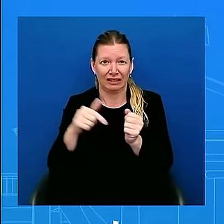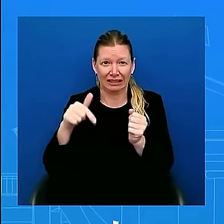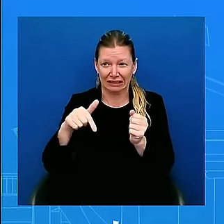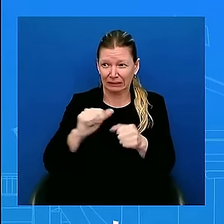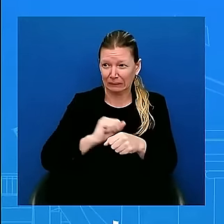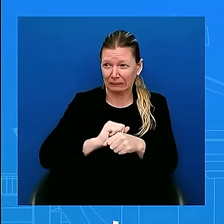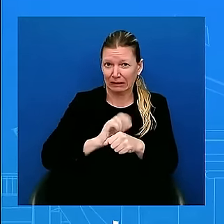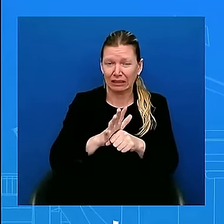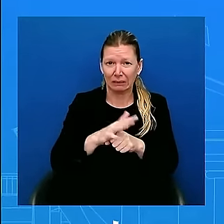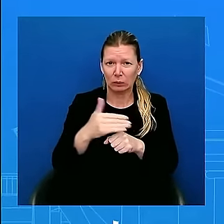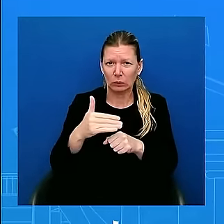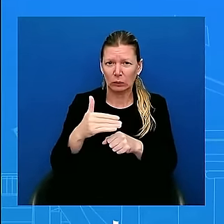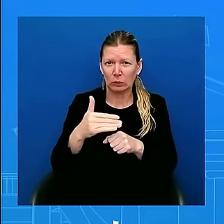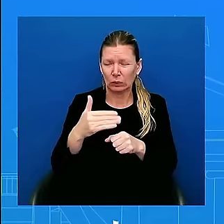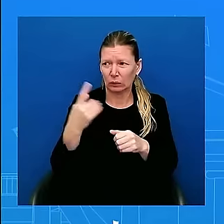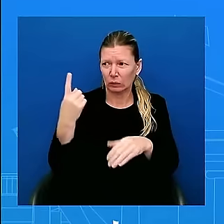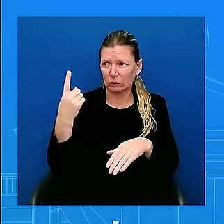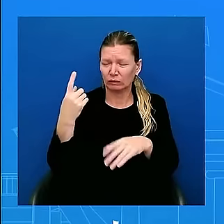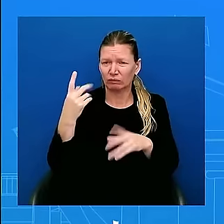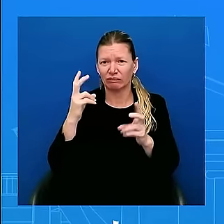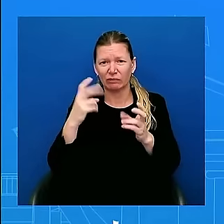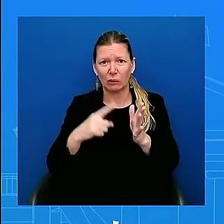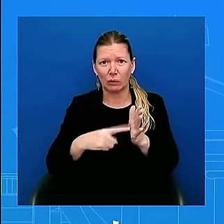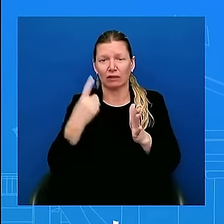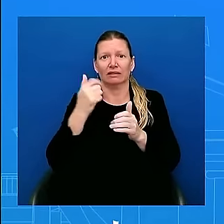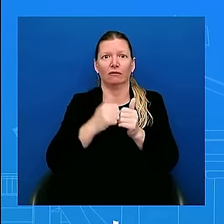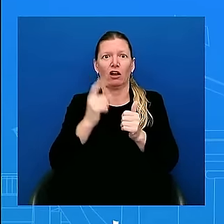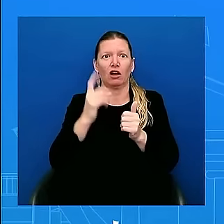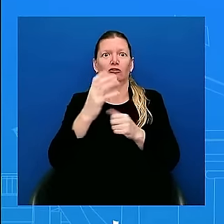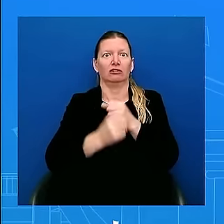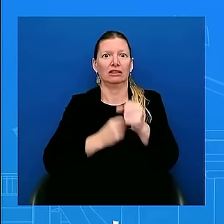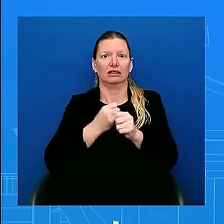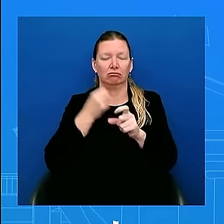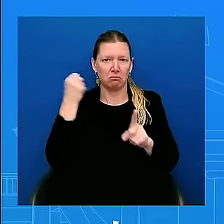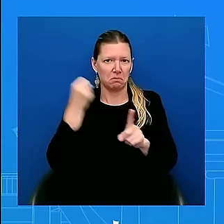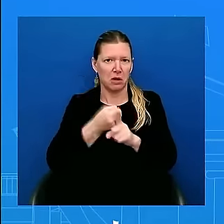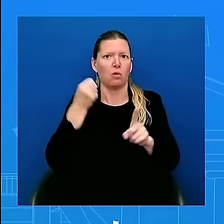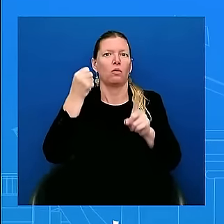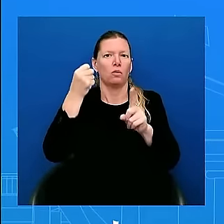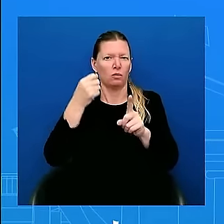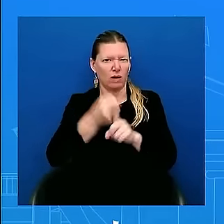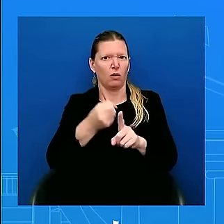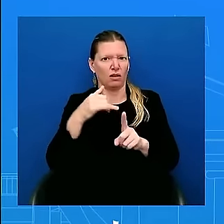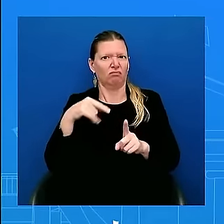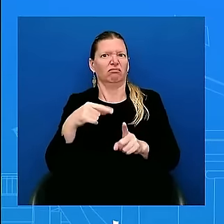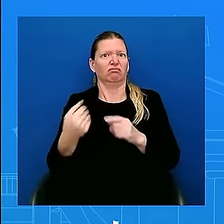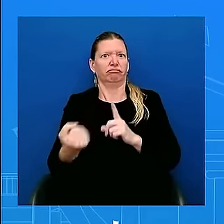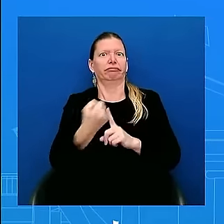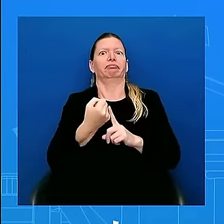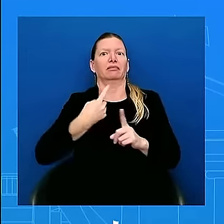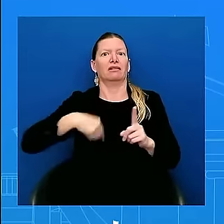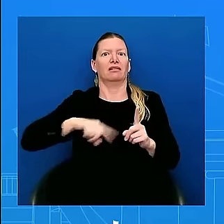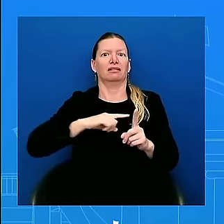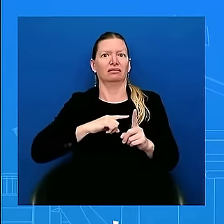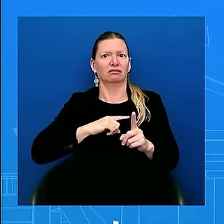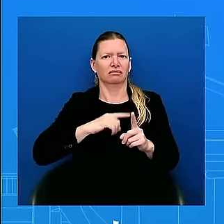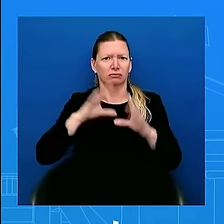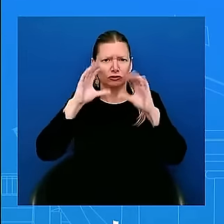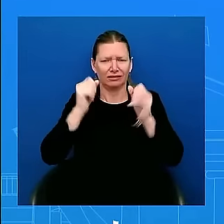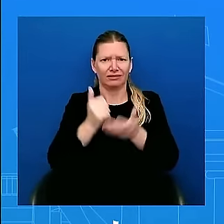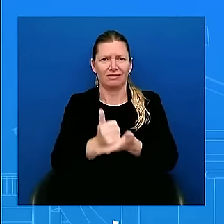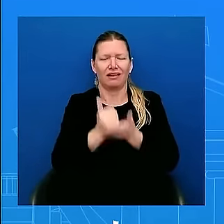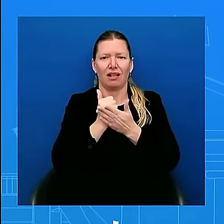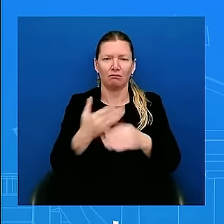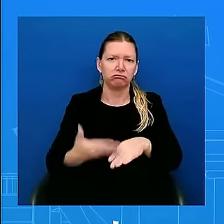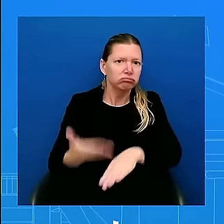of the vice president you think about the American rescue plan you think about inflation reduction act many of these legislation she played a role in getting